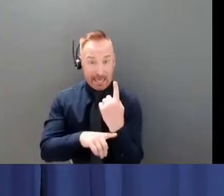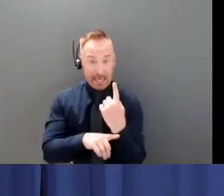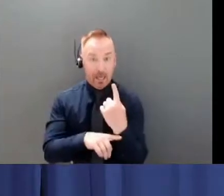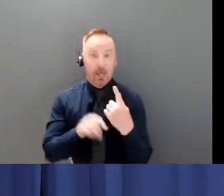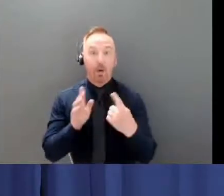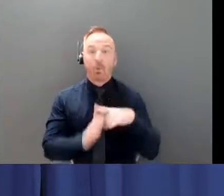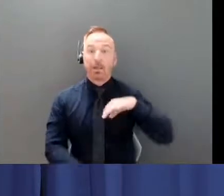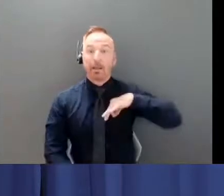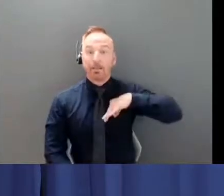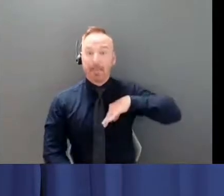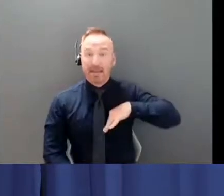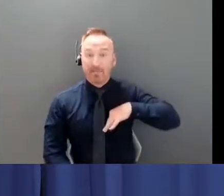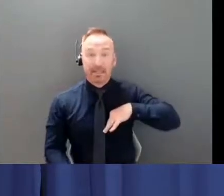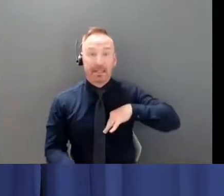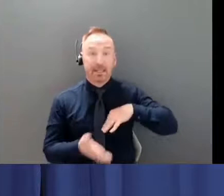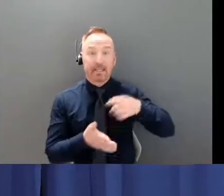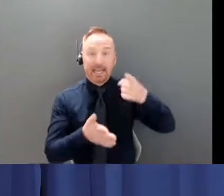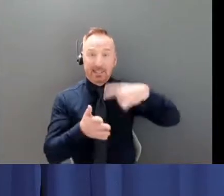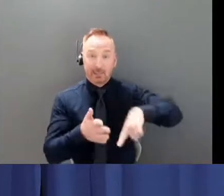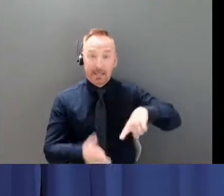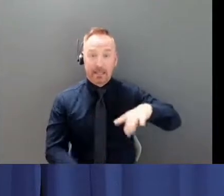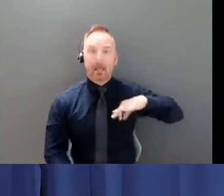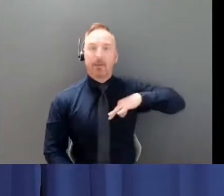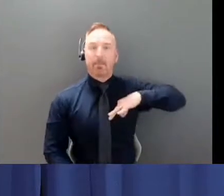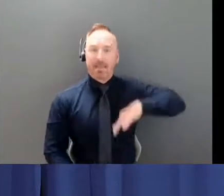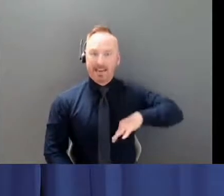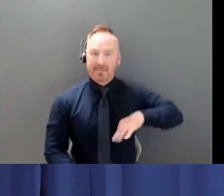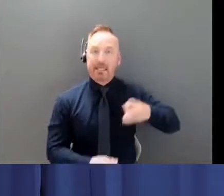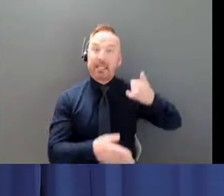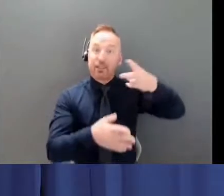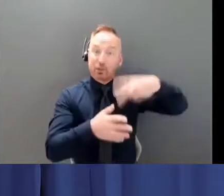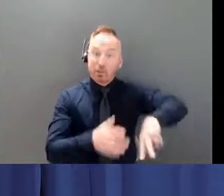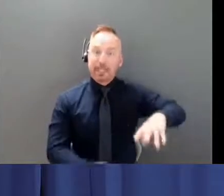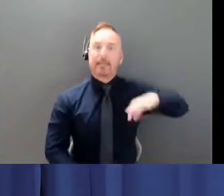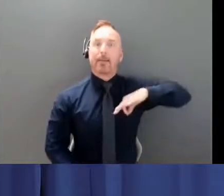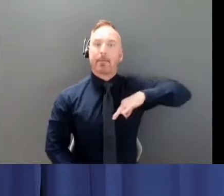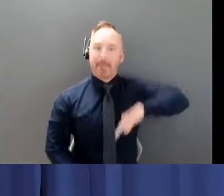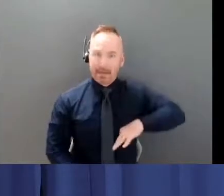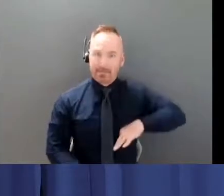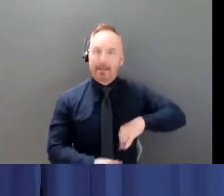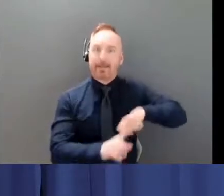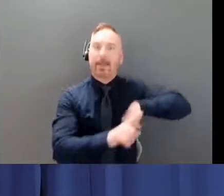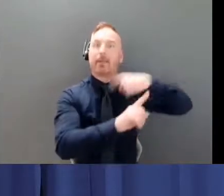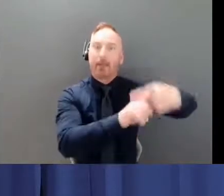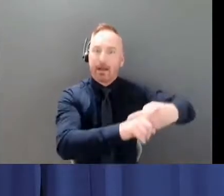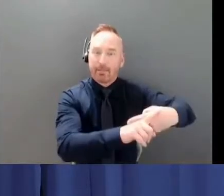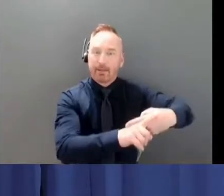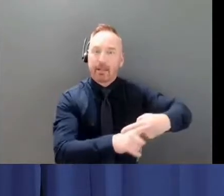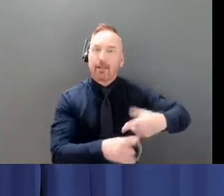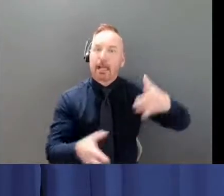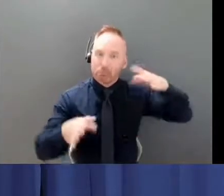two weeks from now and well beyond by complying with the above